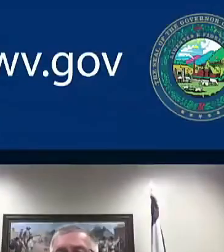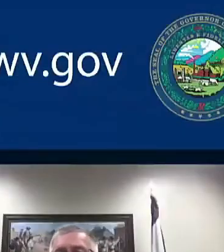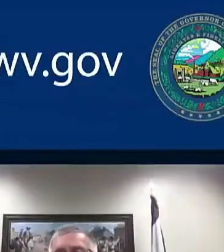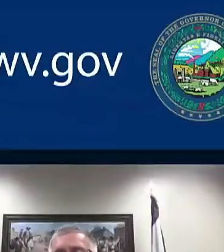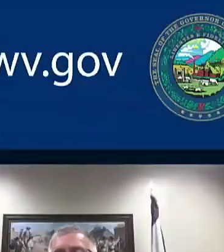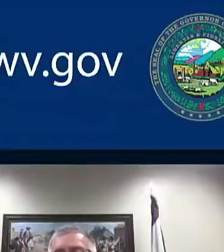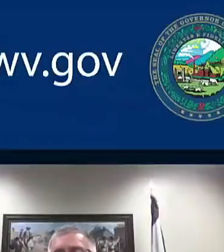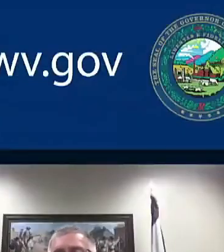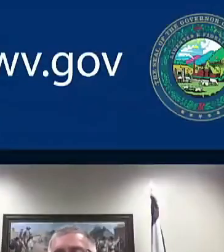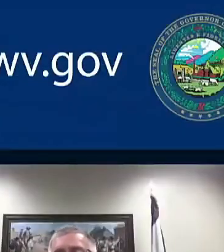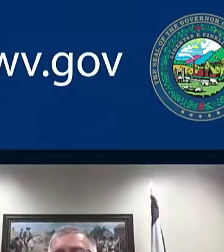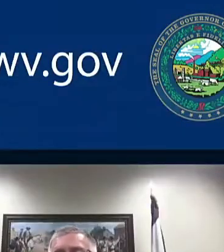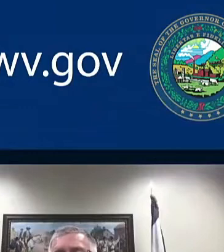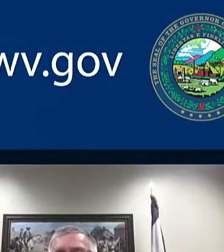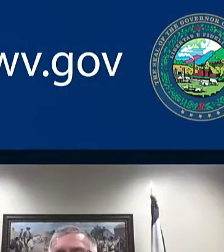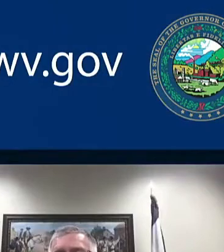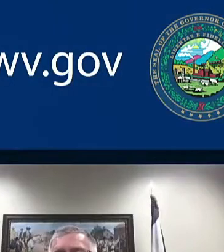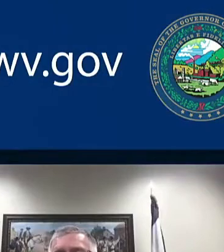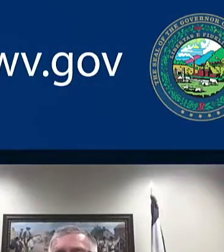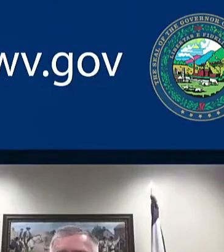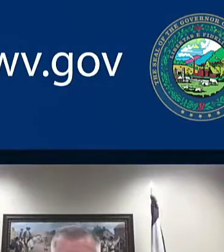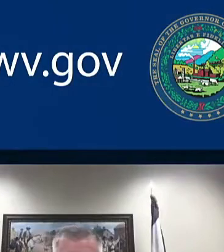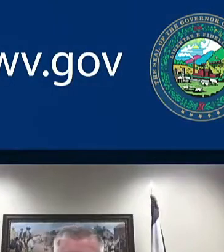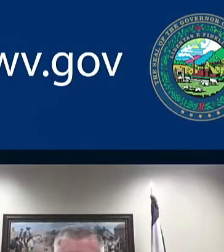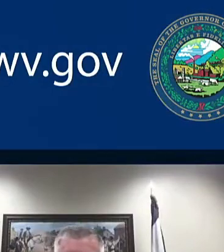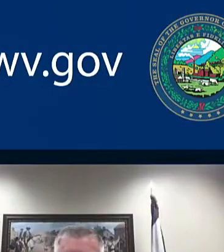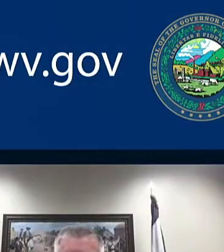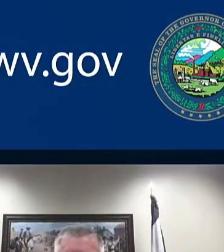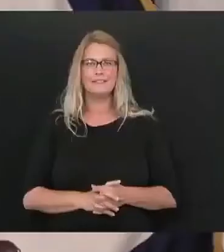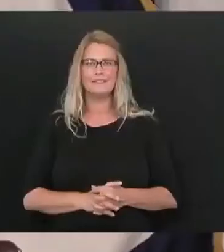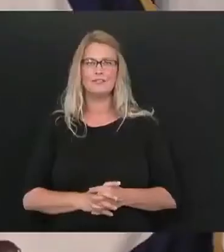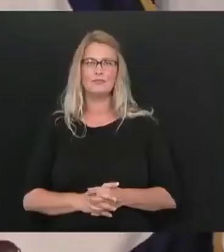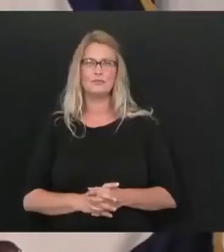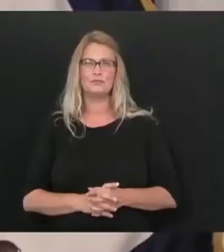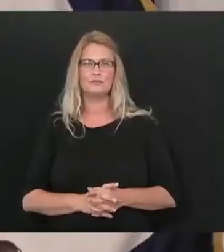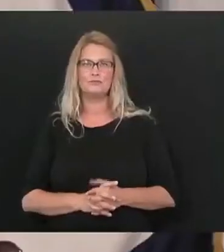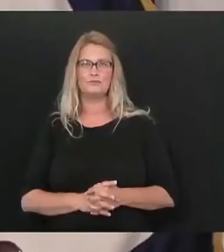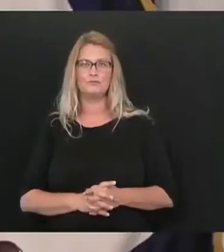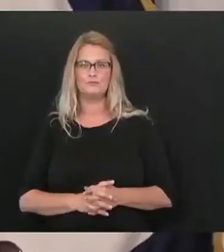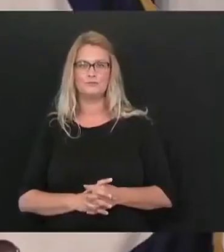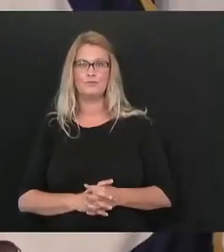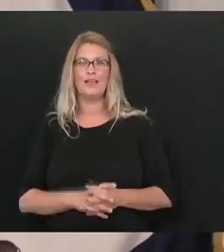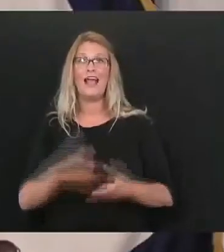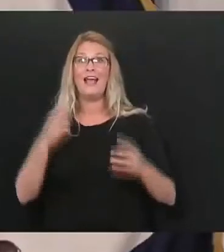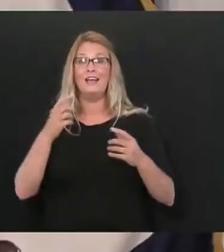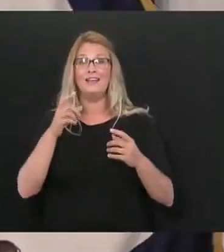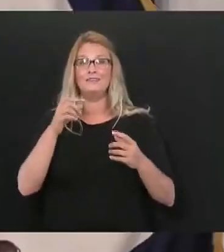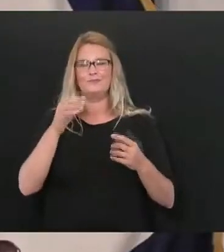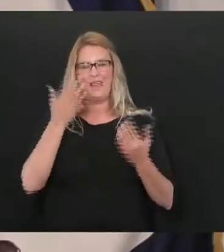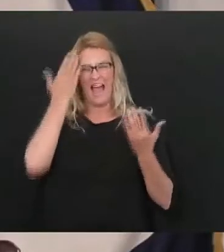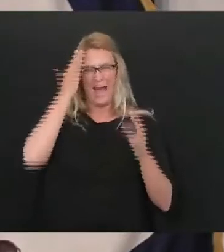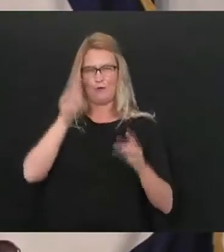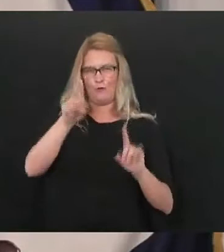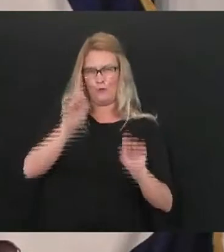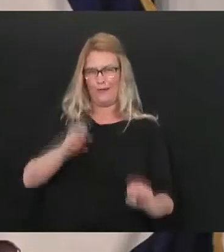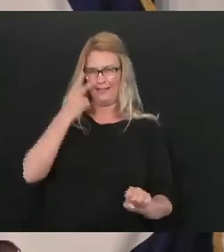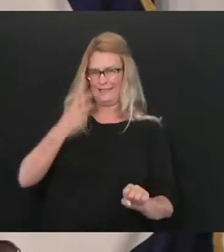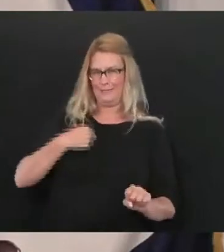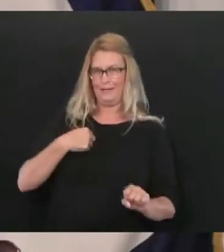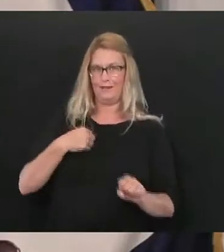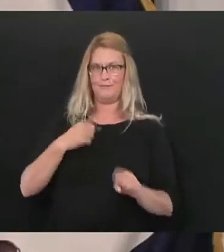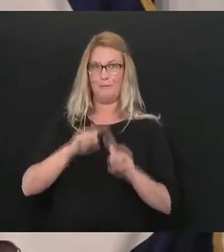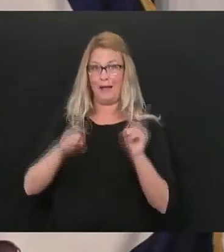Mark I hope you can see me but you know I make notes to myself during the briefing and you know and